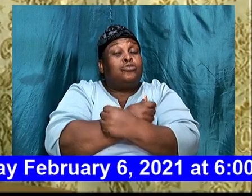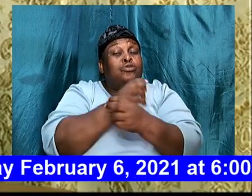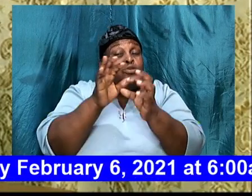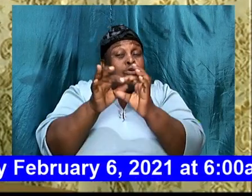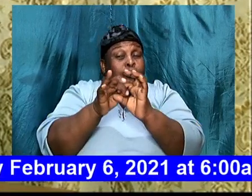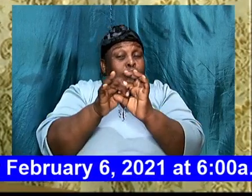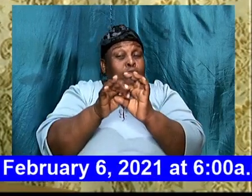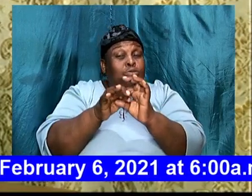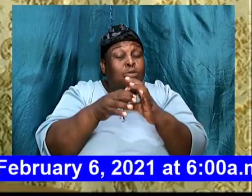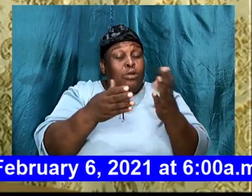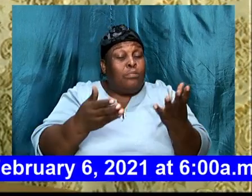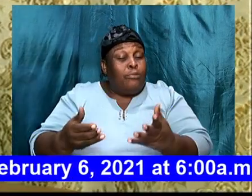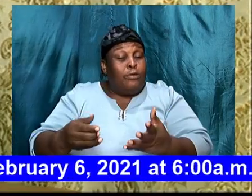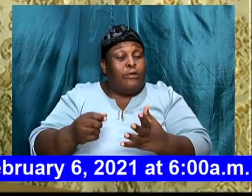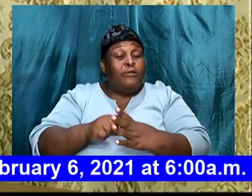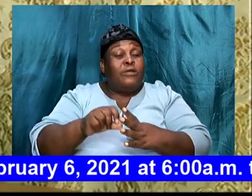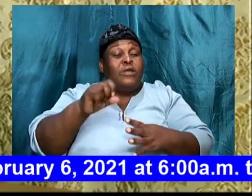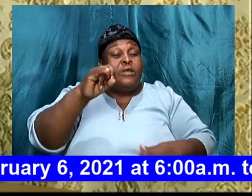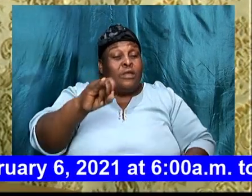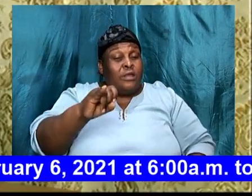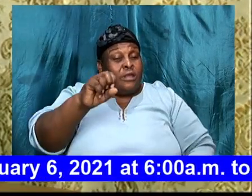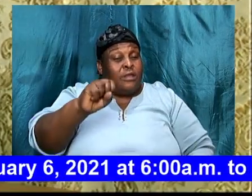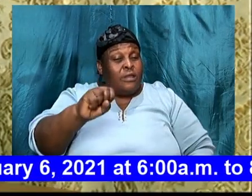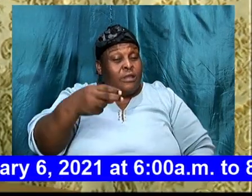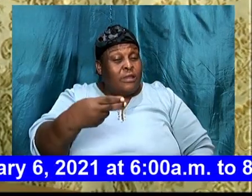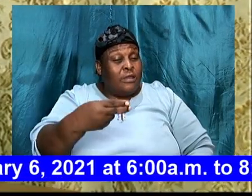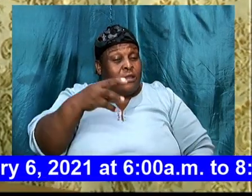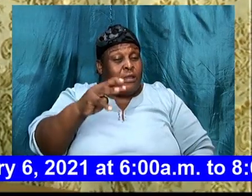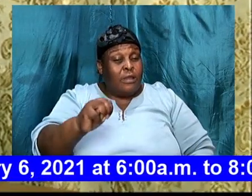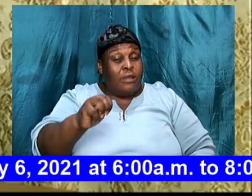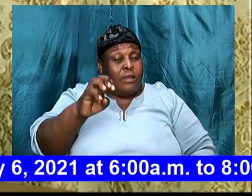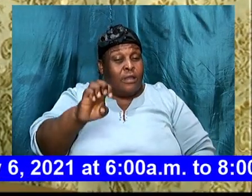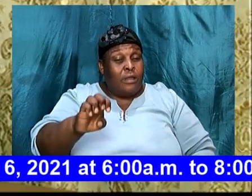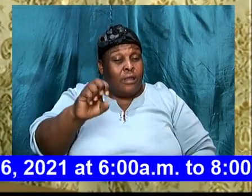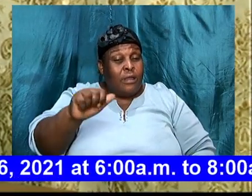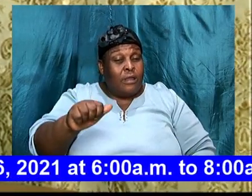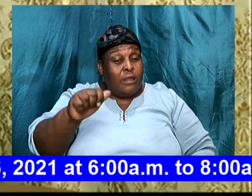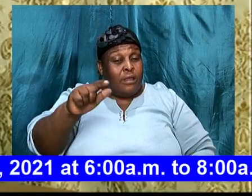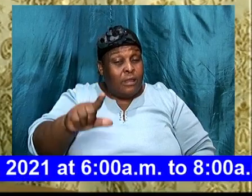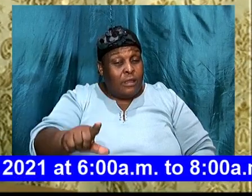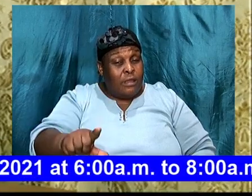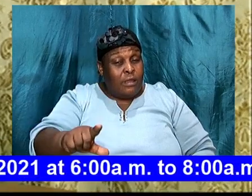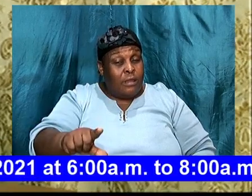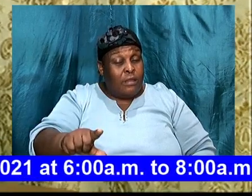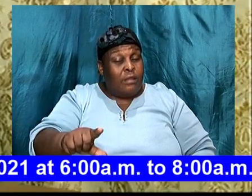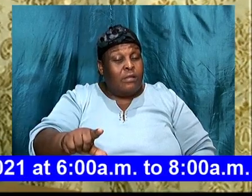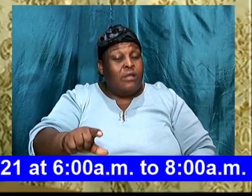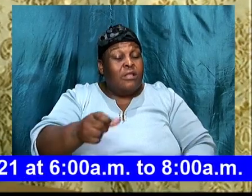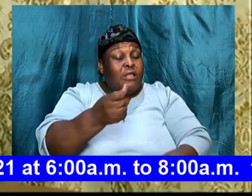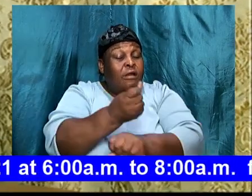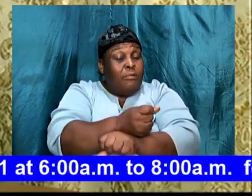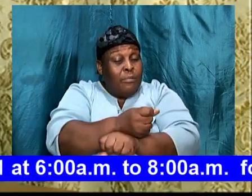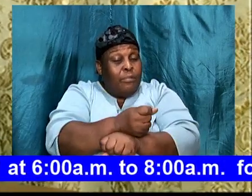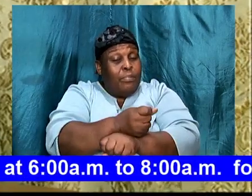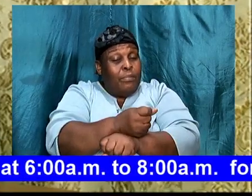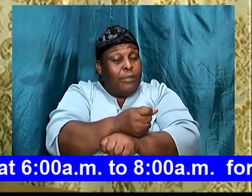Ishmael was the son, of this born woman, after the will of man. And that is, very important.